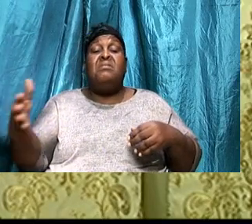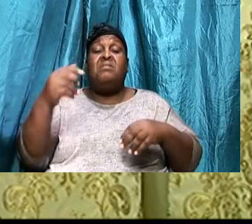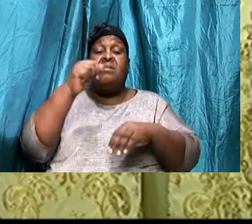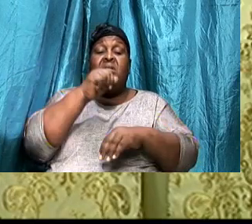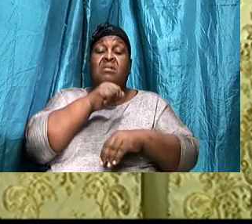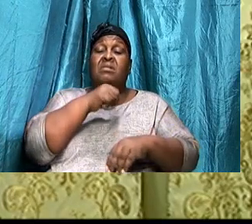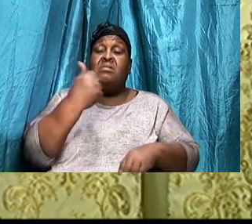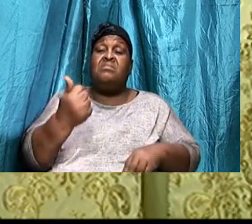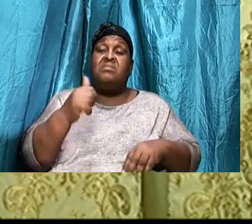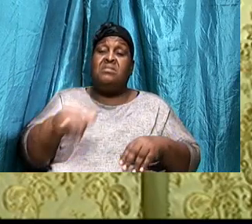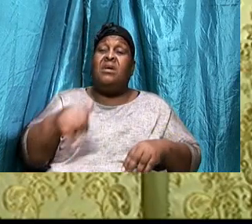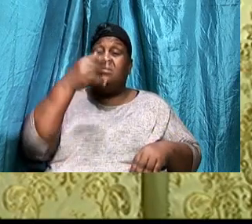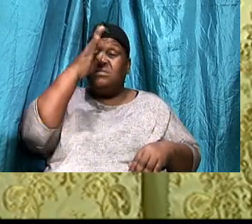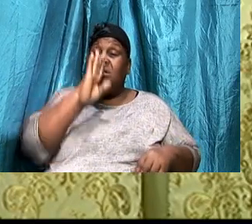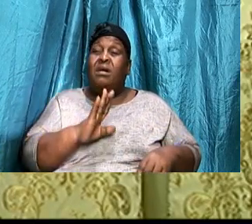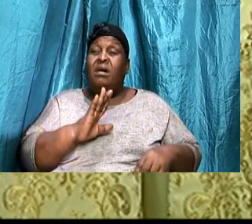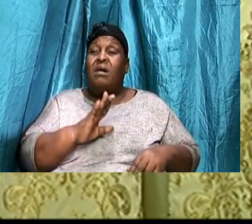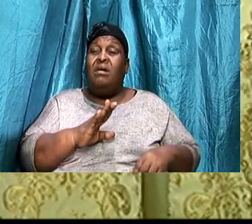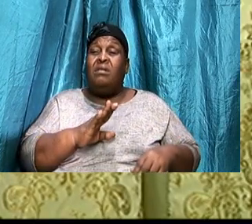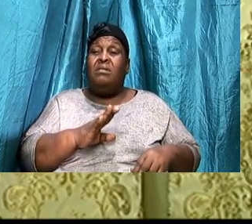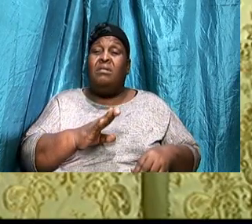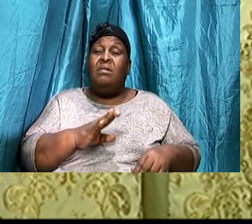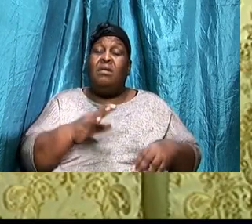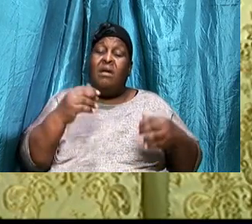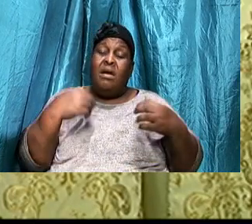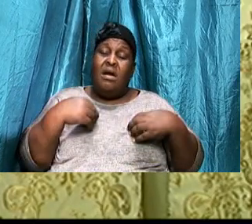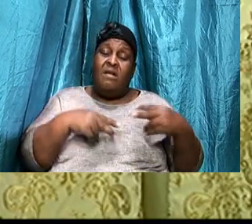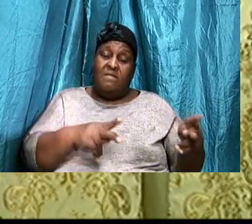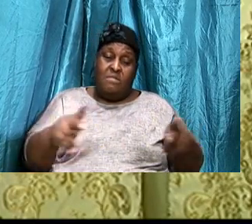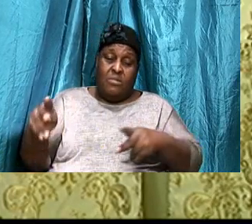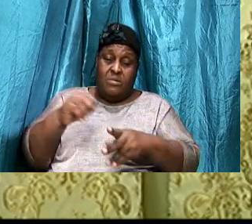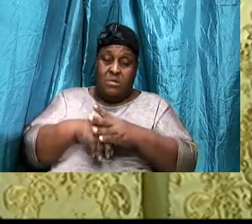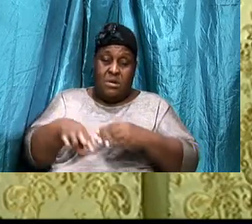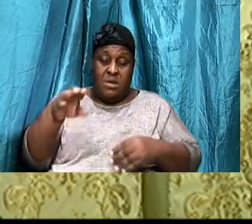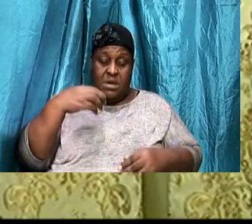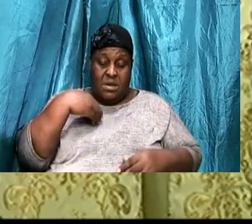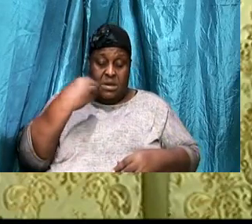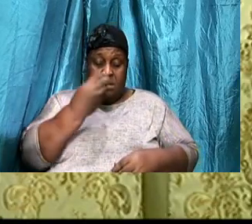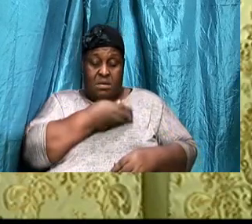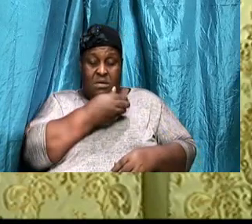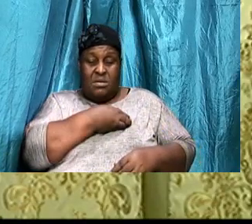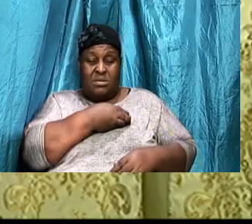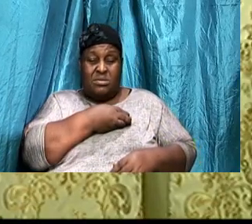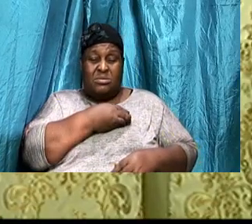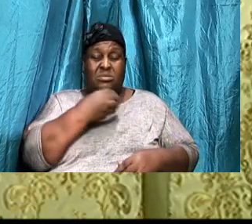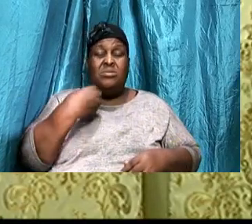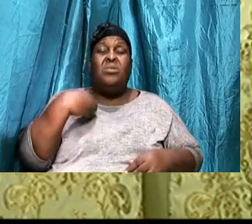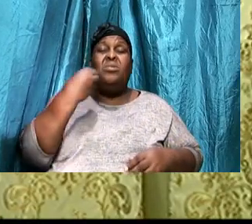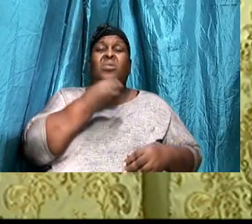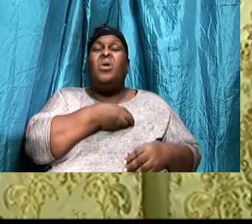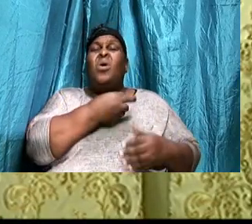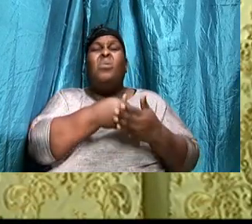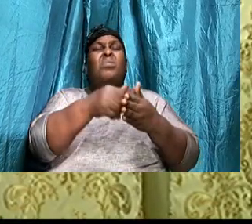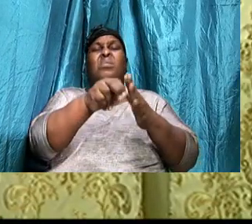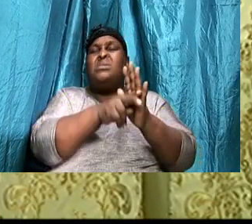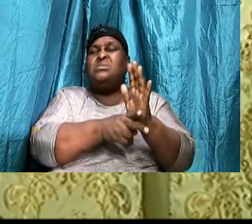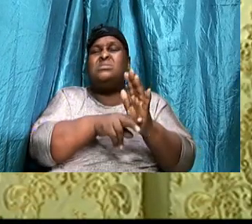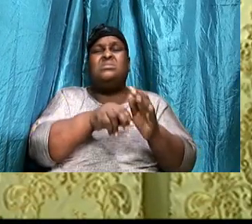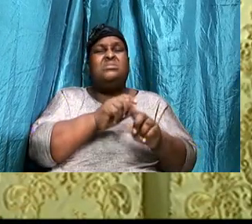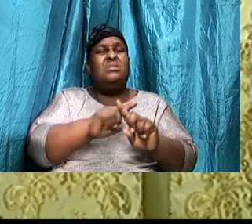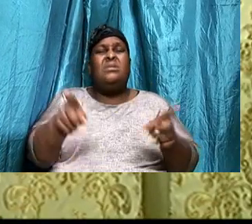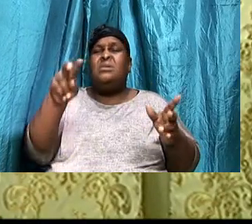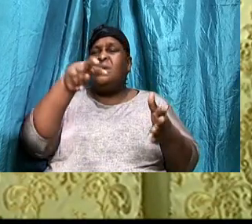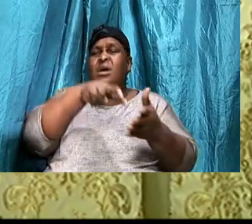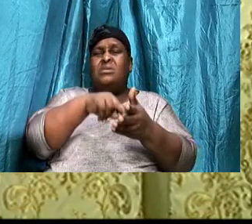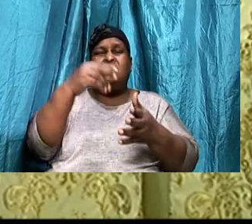God has wrought, In us, Through Jesus Christ, Our righteousness, Cannot stand, Before the Lord, If